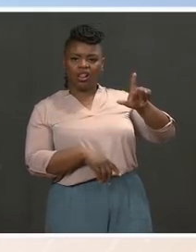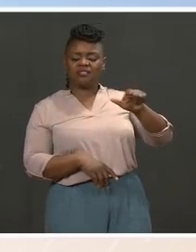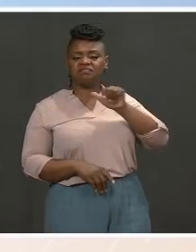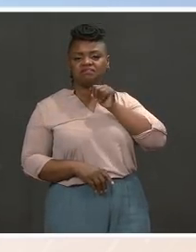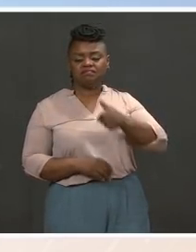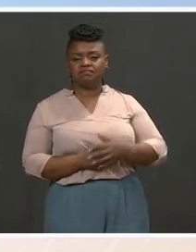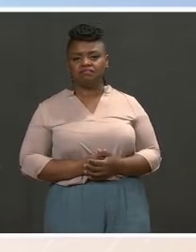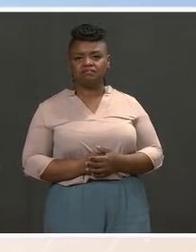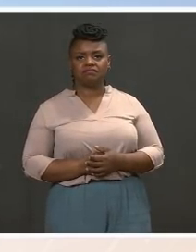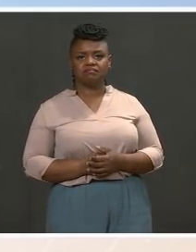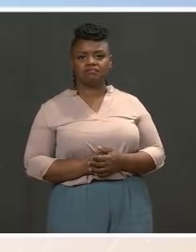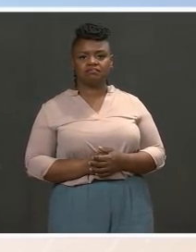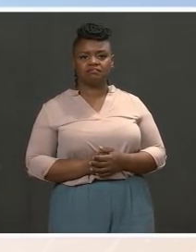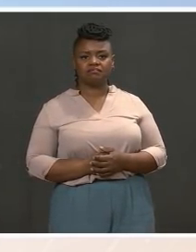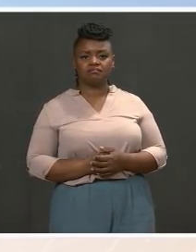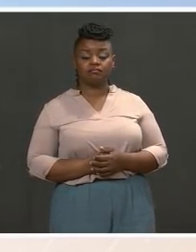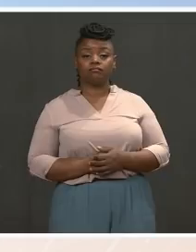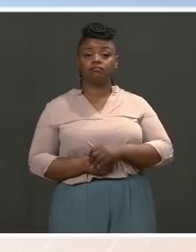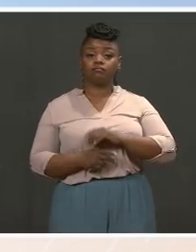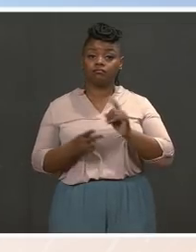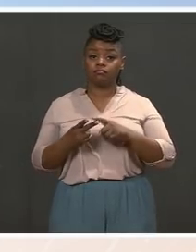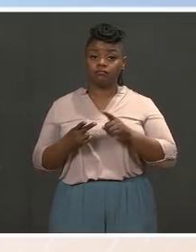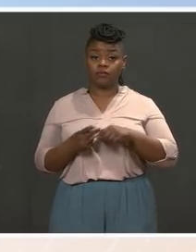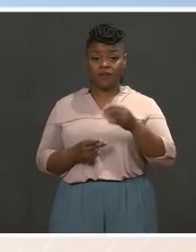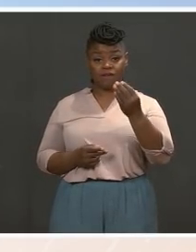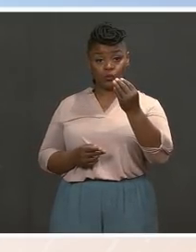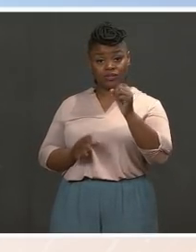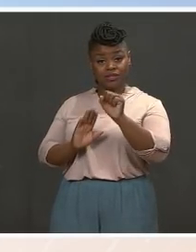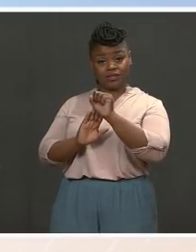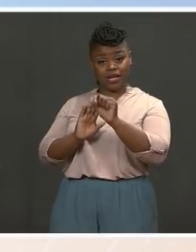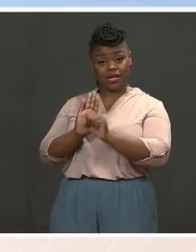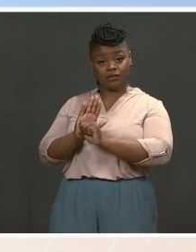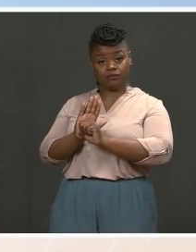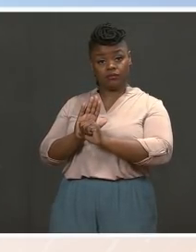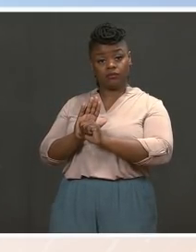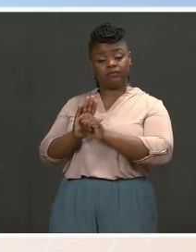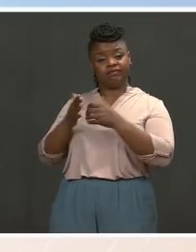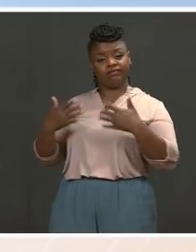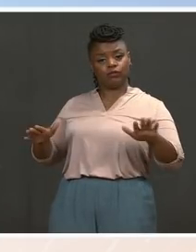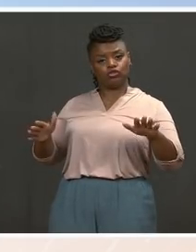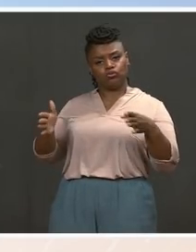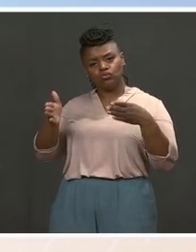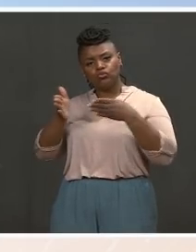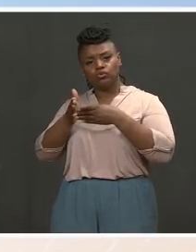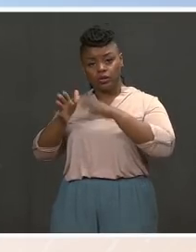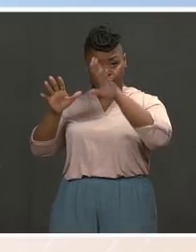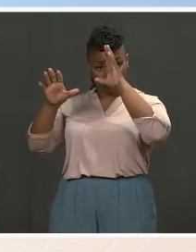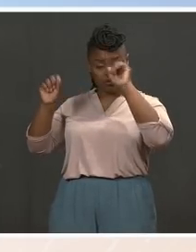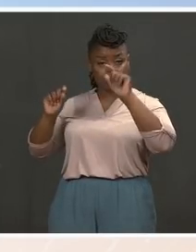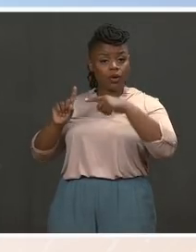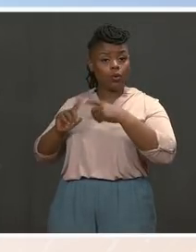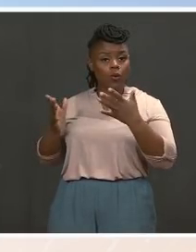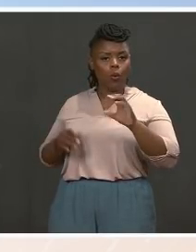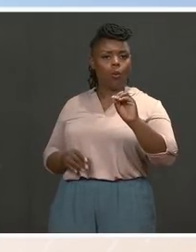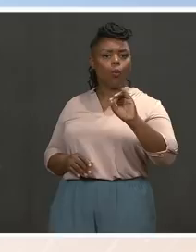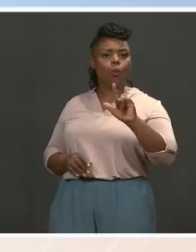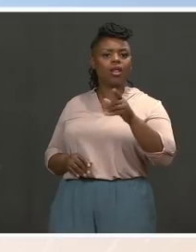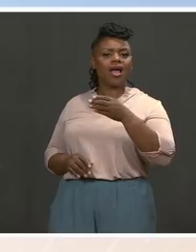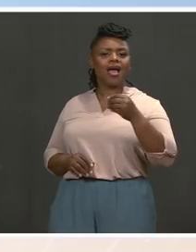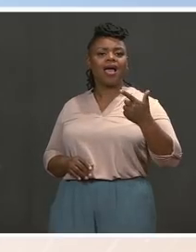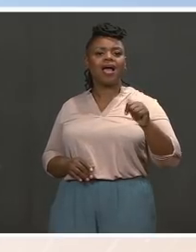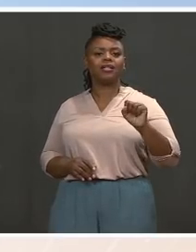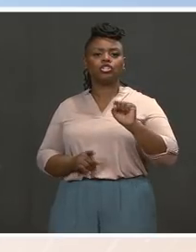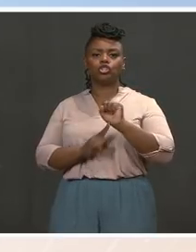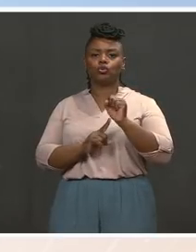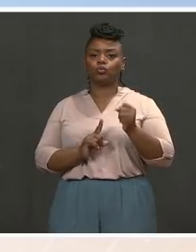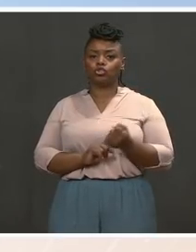14 states have now sued the administration over the oil and gas, over the pause in oil and gas leasing. What do you say to that and how